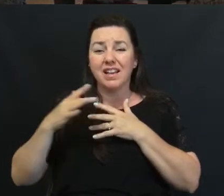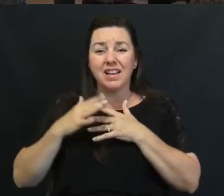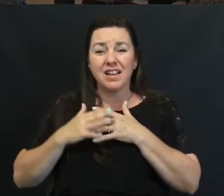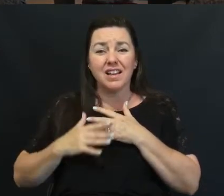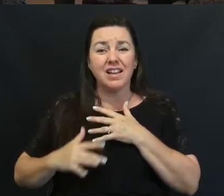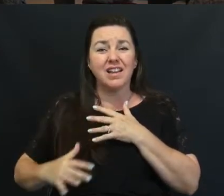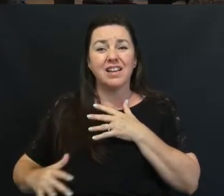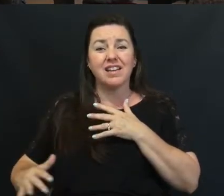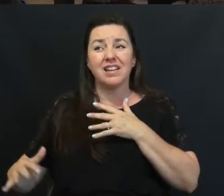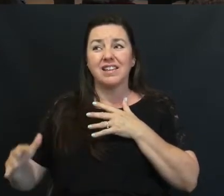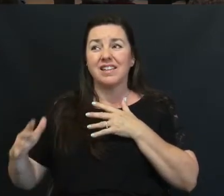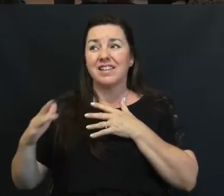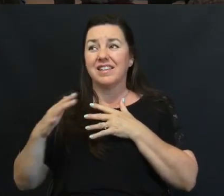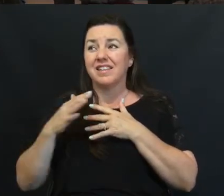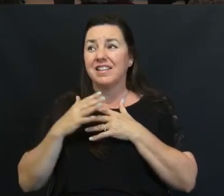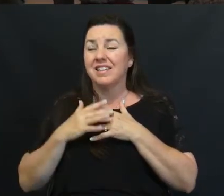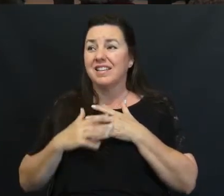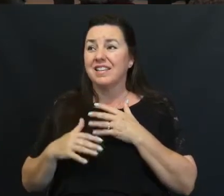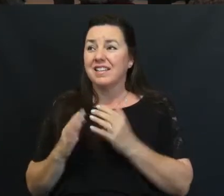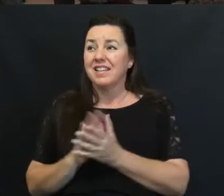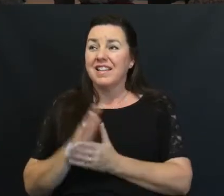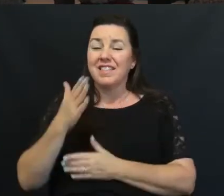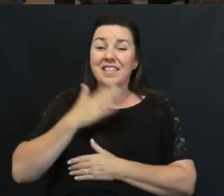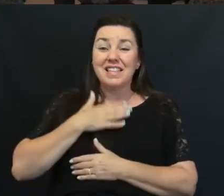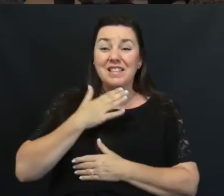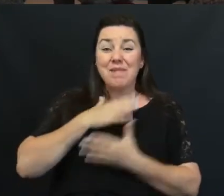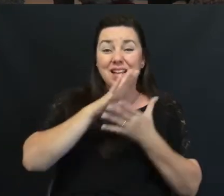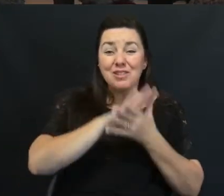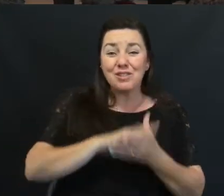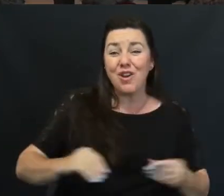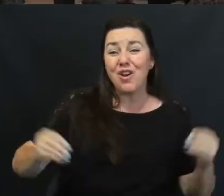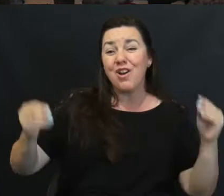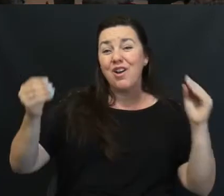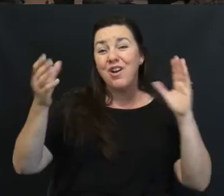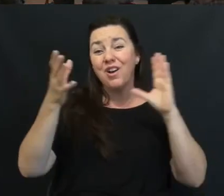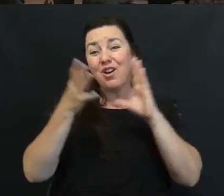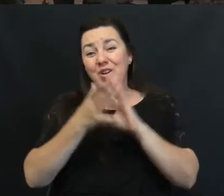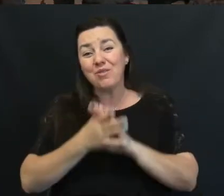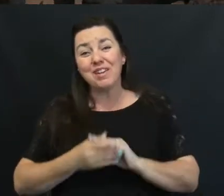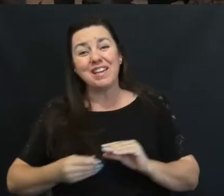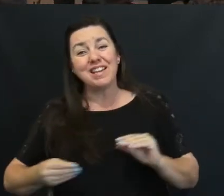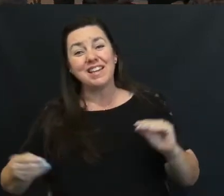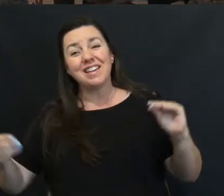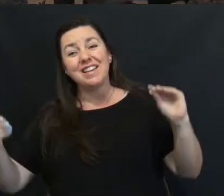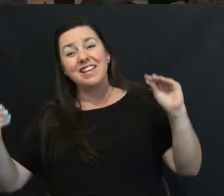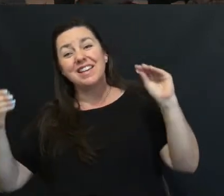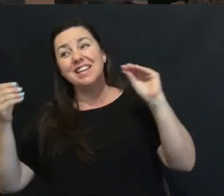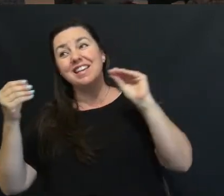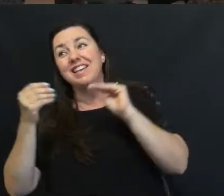Let's go ladies This is my story